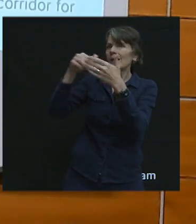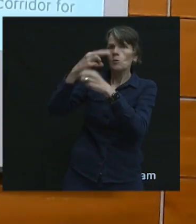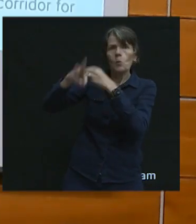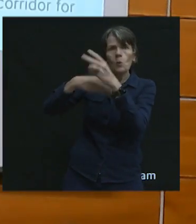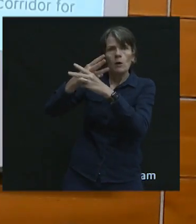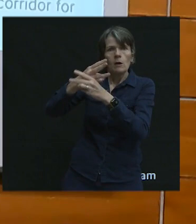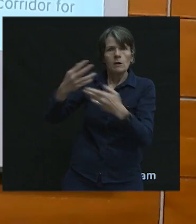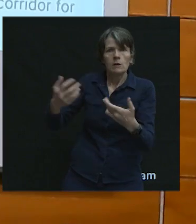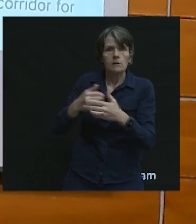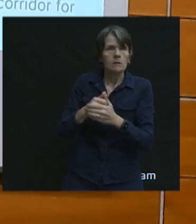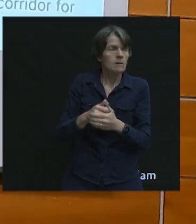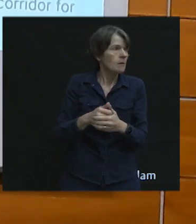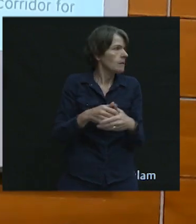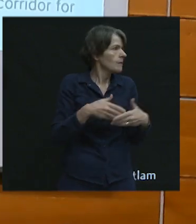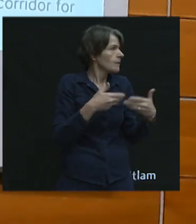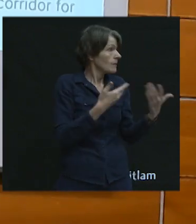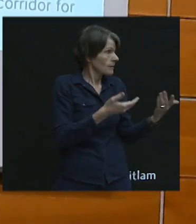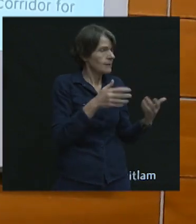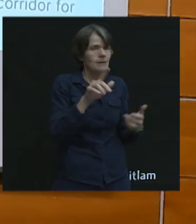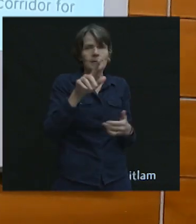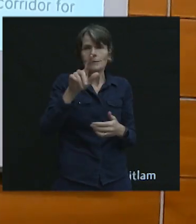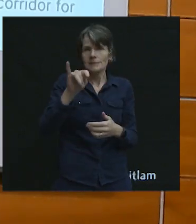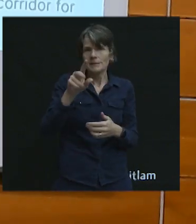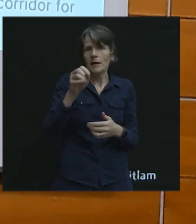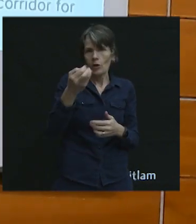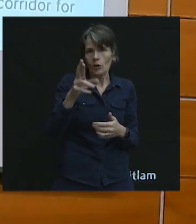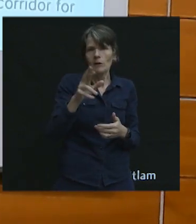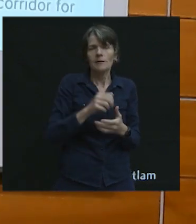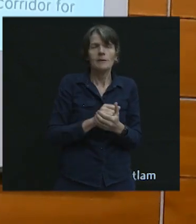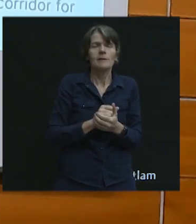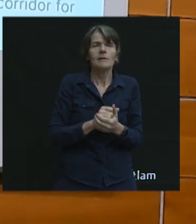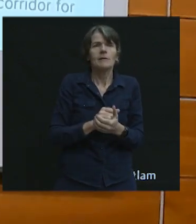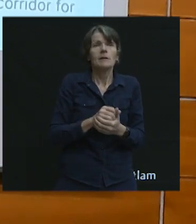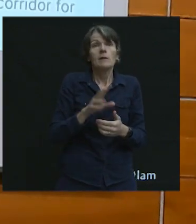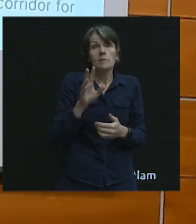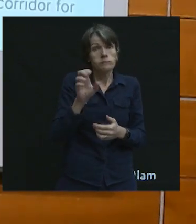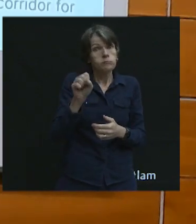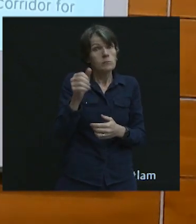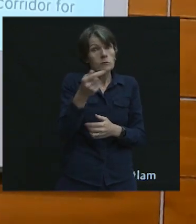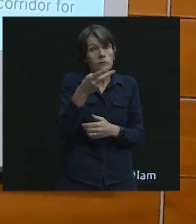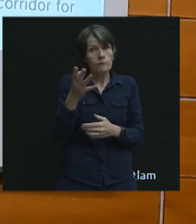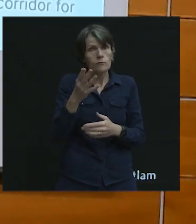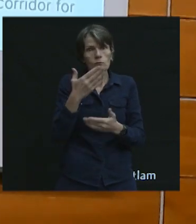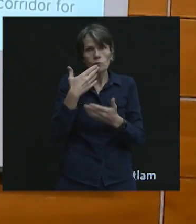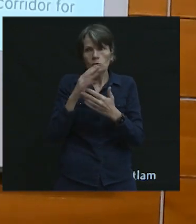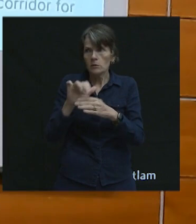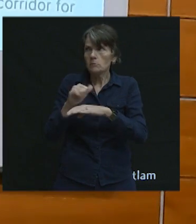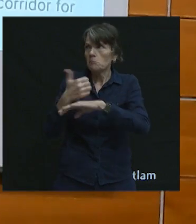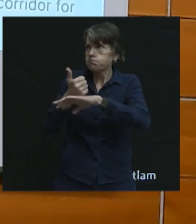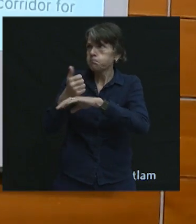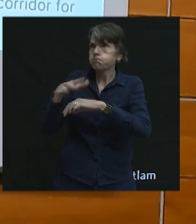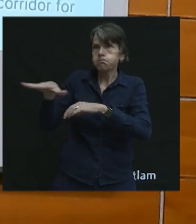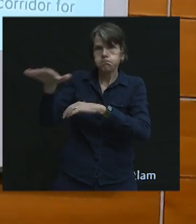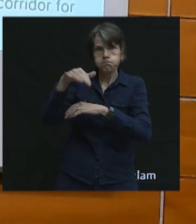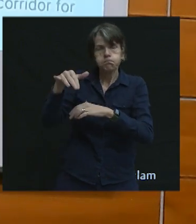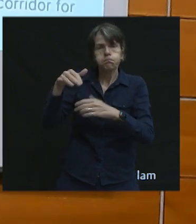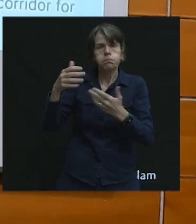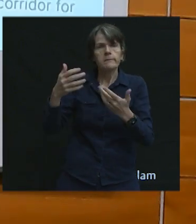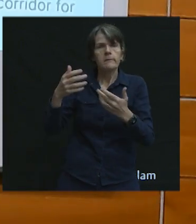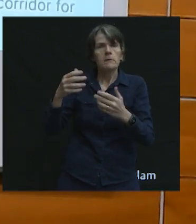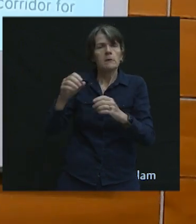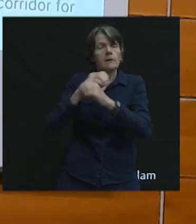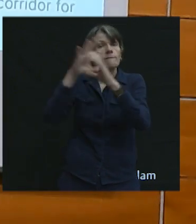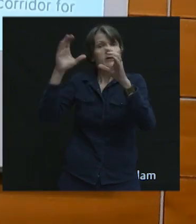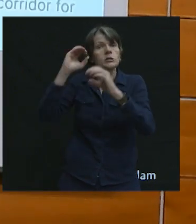Tyler, please. Yeah. Yeah, there's a few fairly well-established ones. Vision Zero, I mean, started in